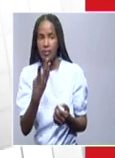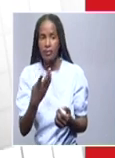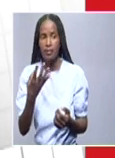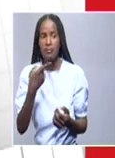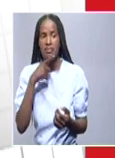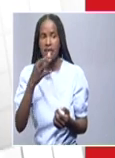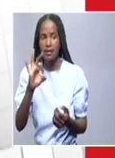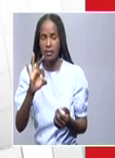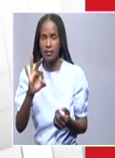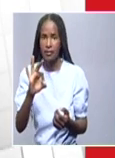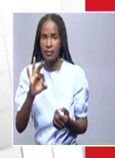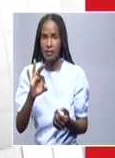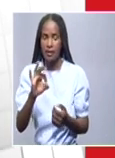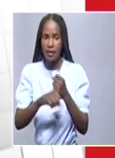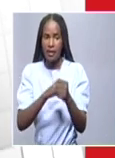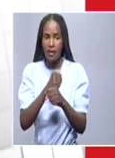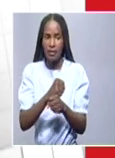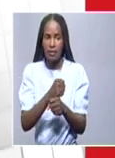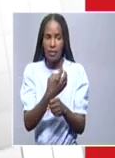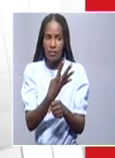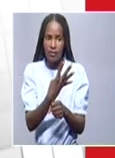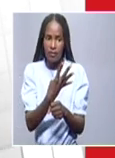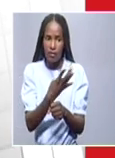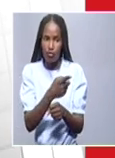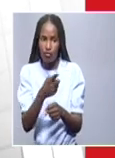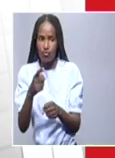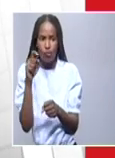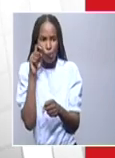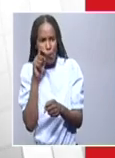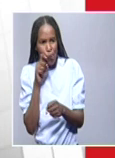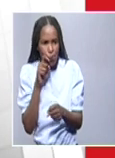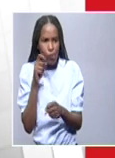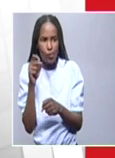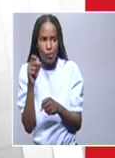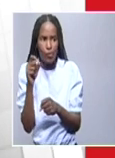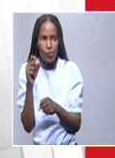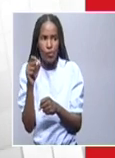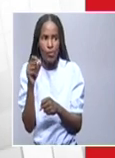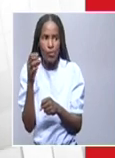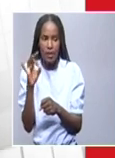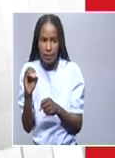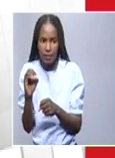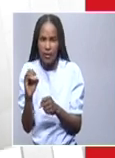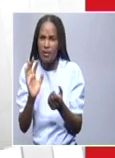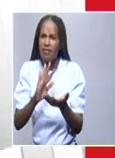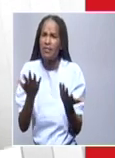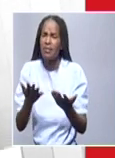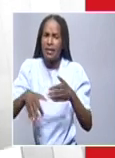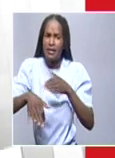They range in age from 4 to 8 years, and they are distributed as follows.